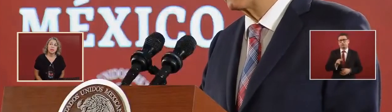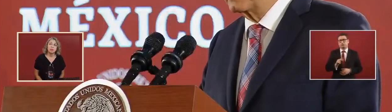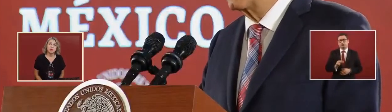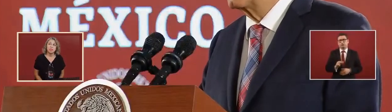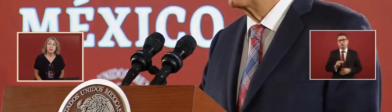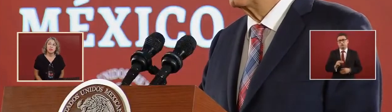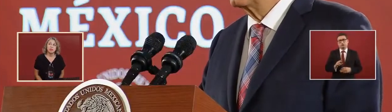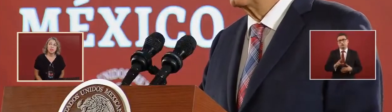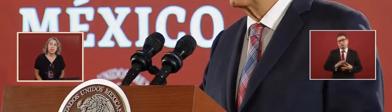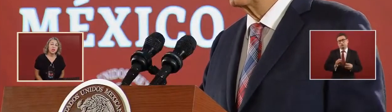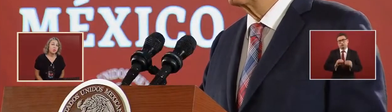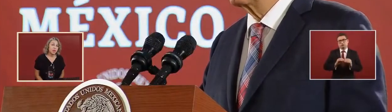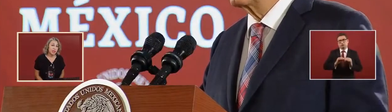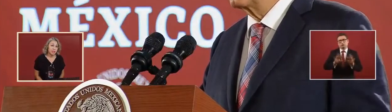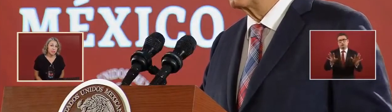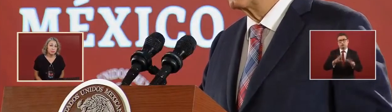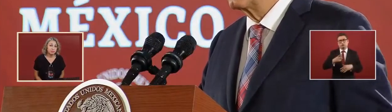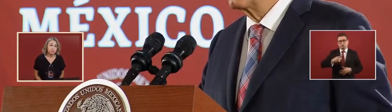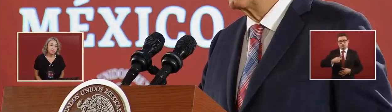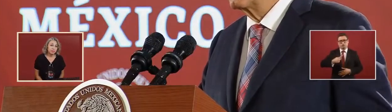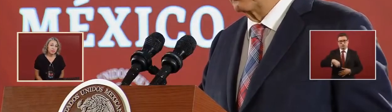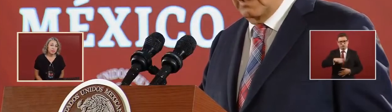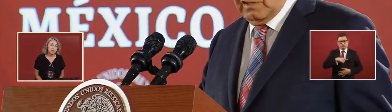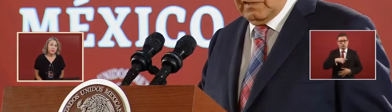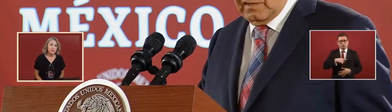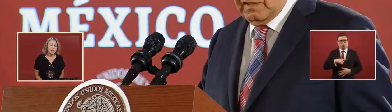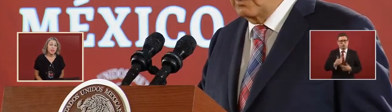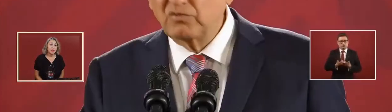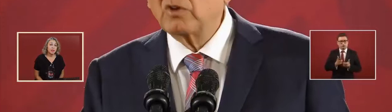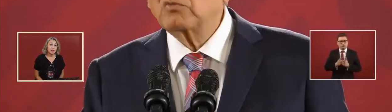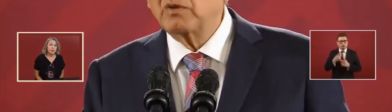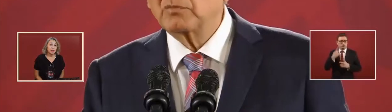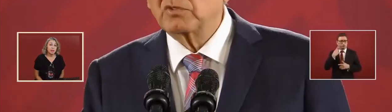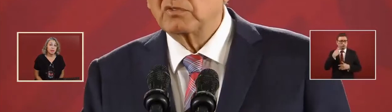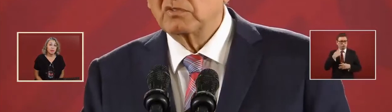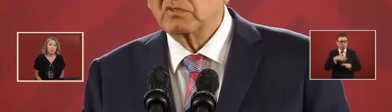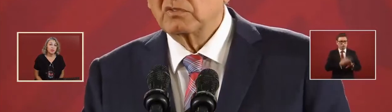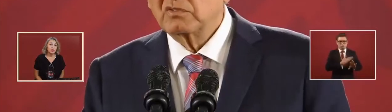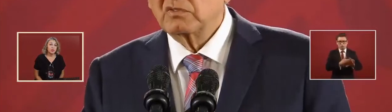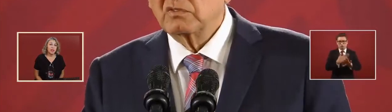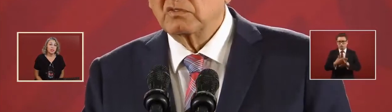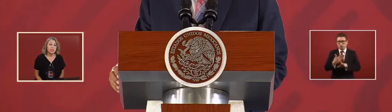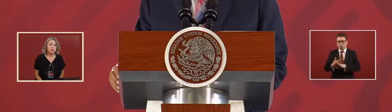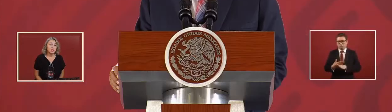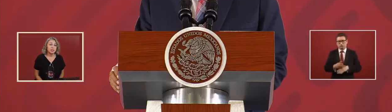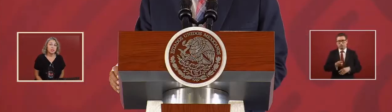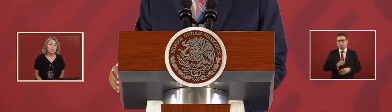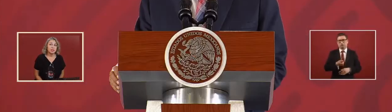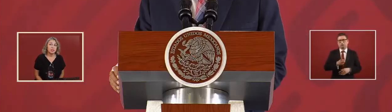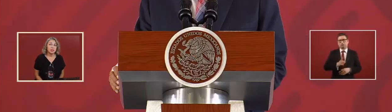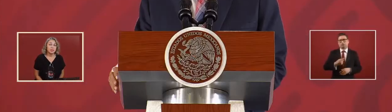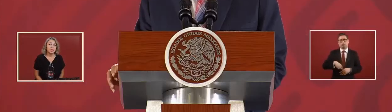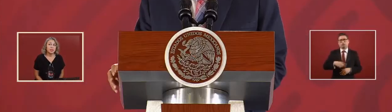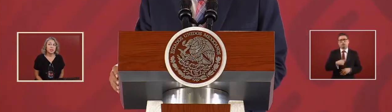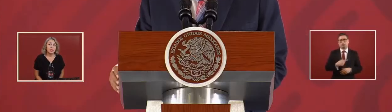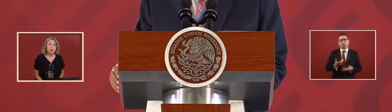we don't act in a perverse way.